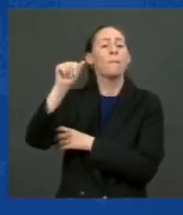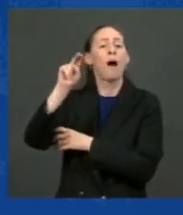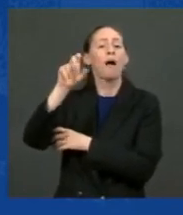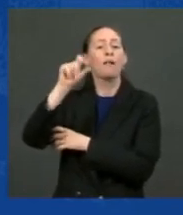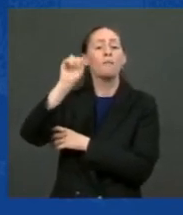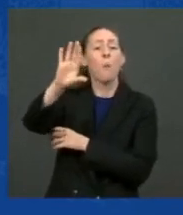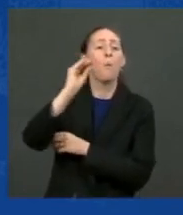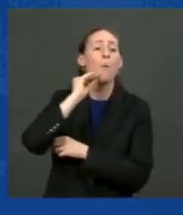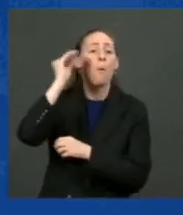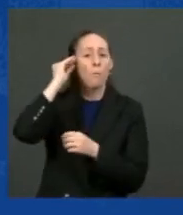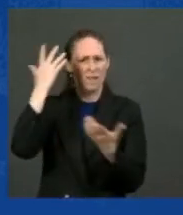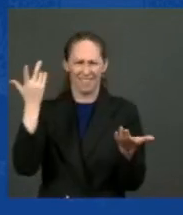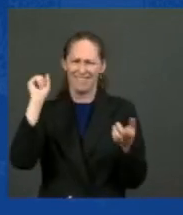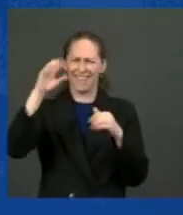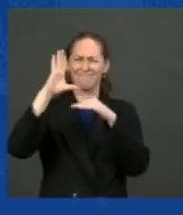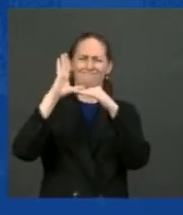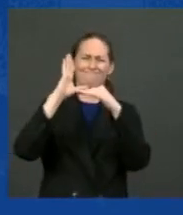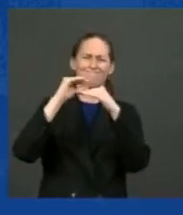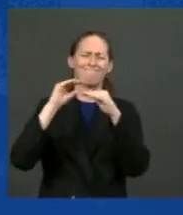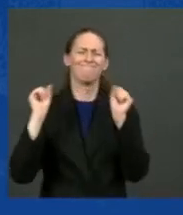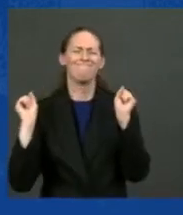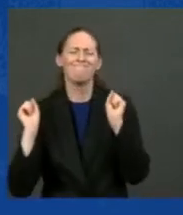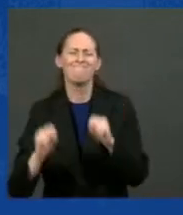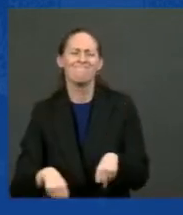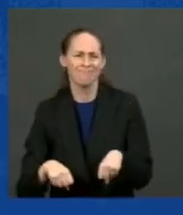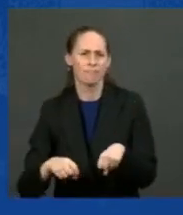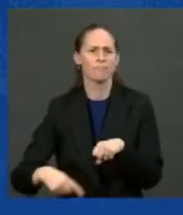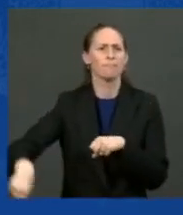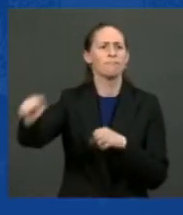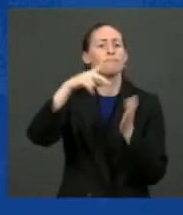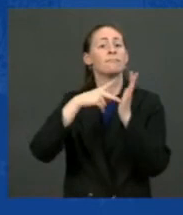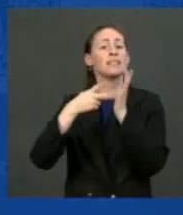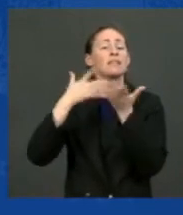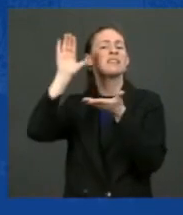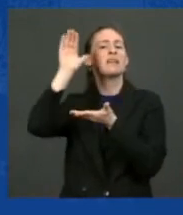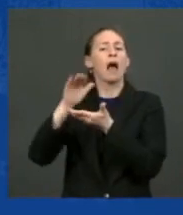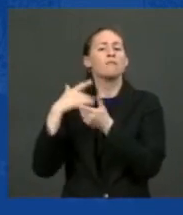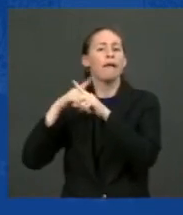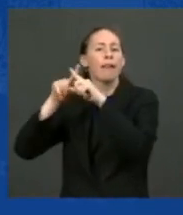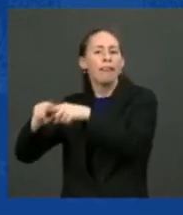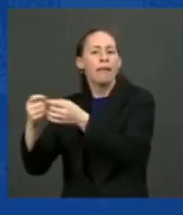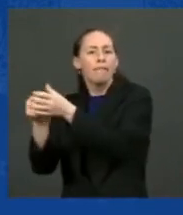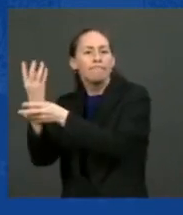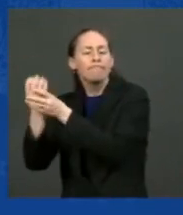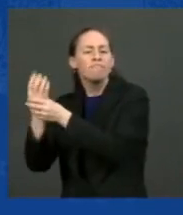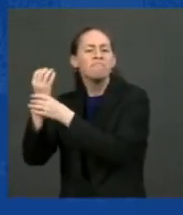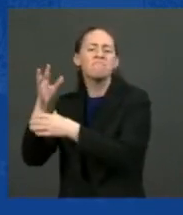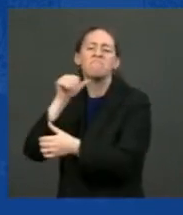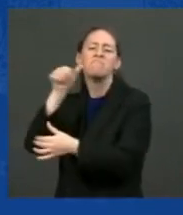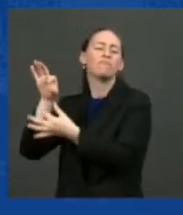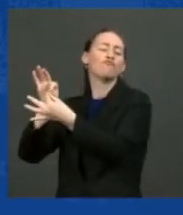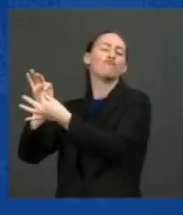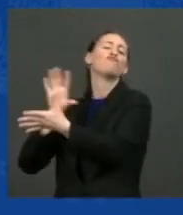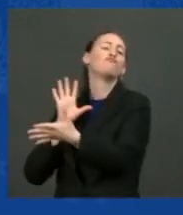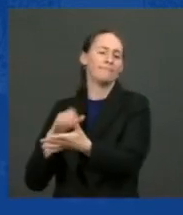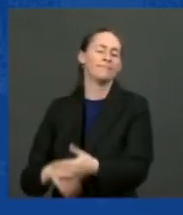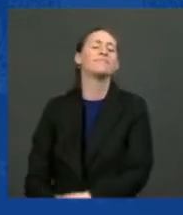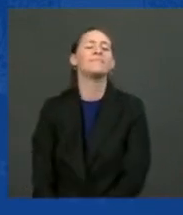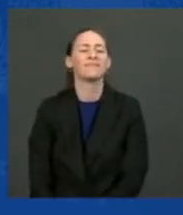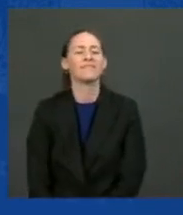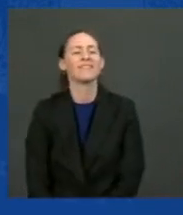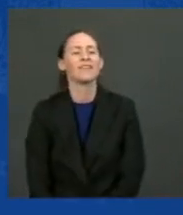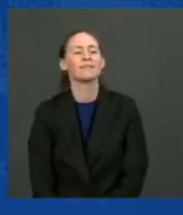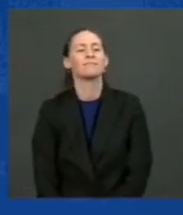helping the country cut its emissions. My infrastructure bill will put Americans to work and long overdue national environmental cleanups.